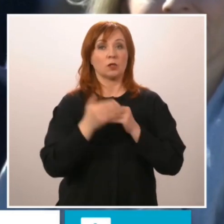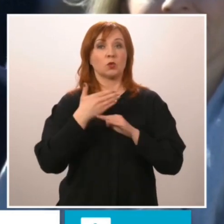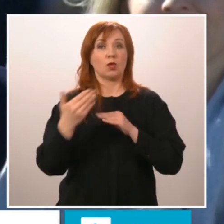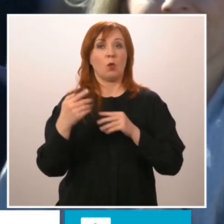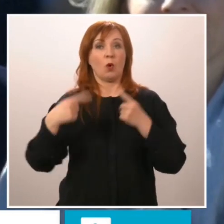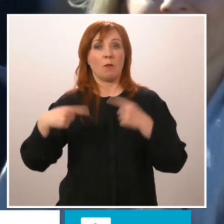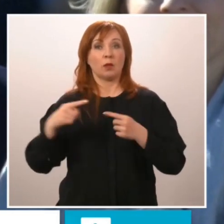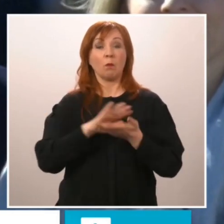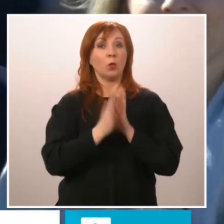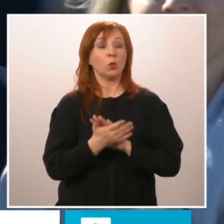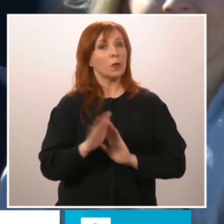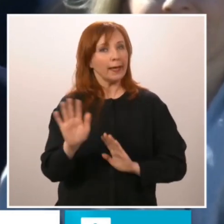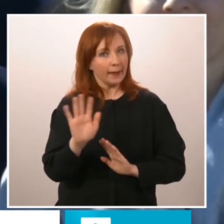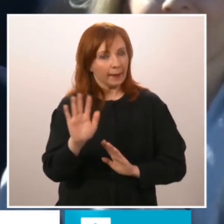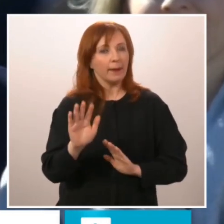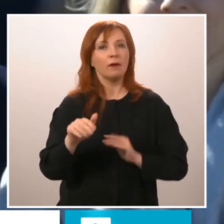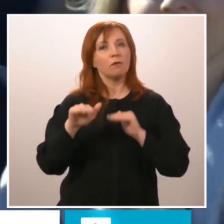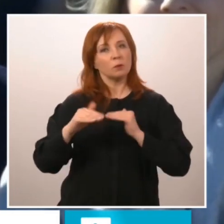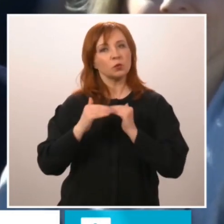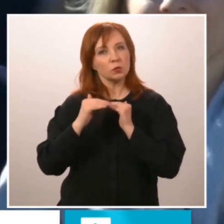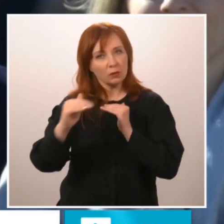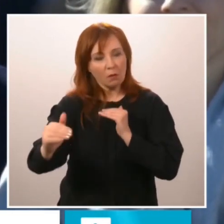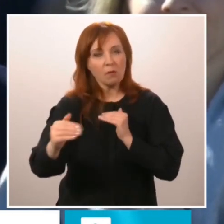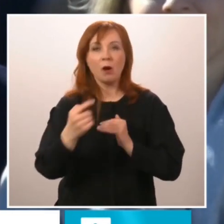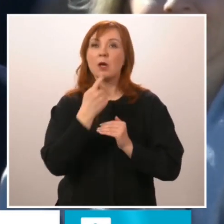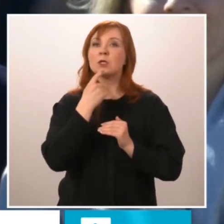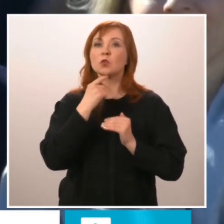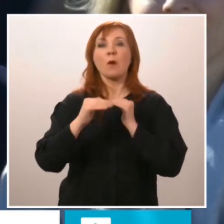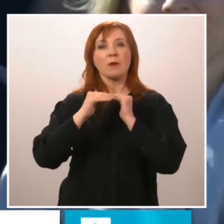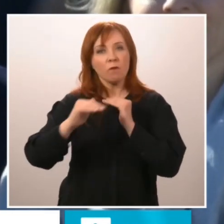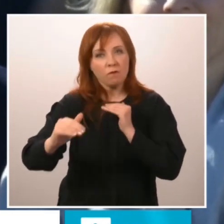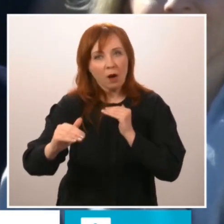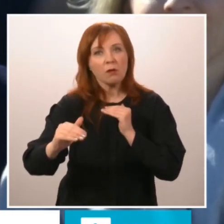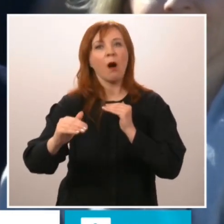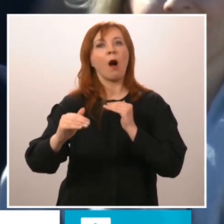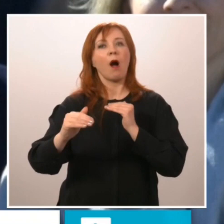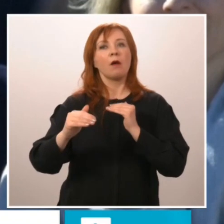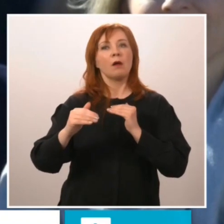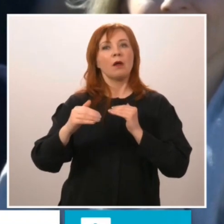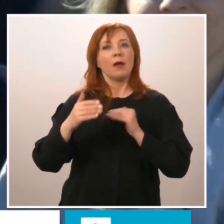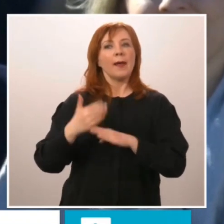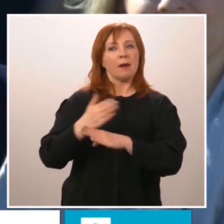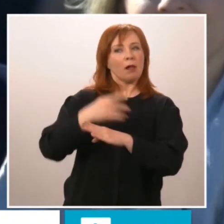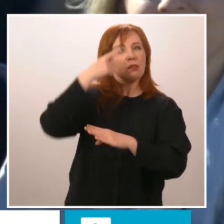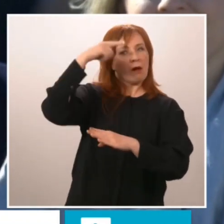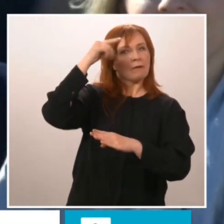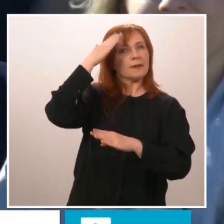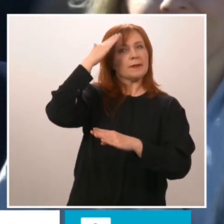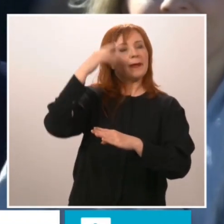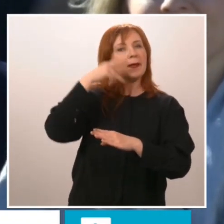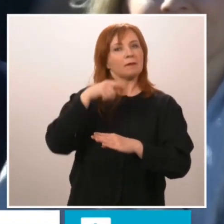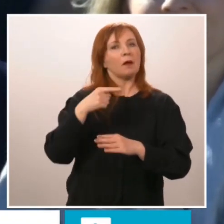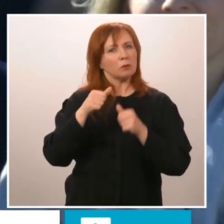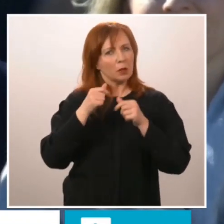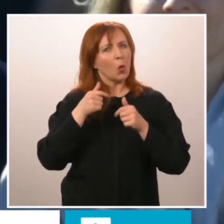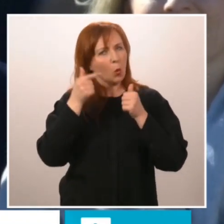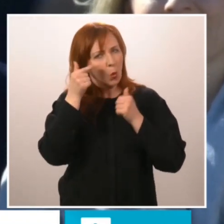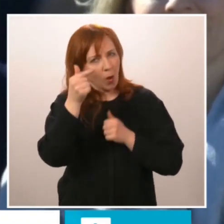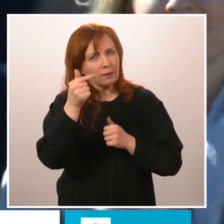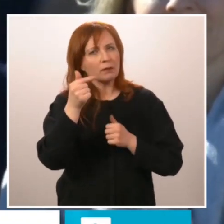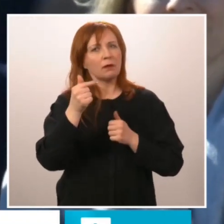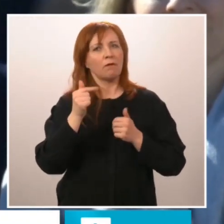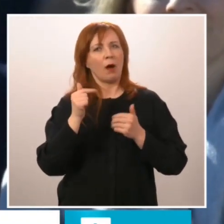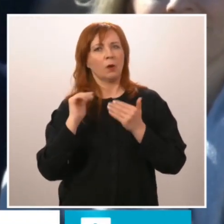is a stable and predictable Nordic country that seeks peaceful resolution of disputes.